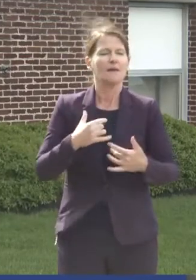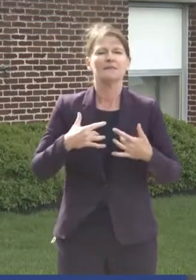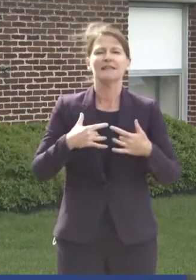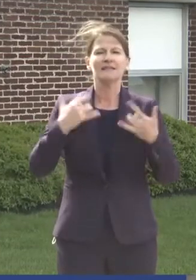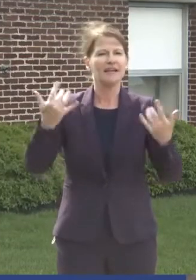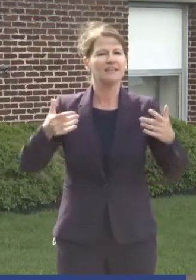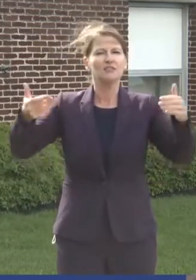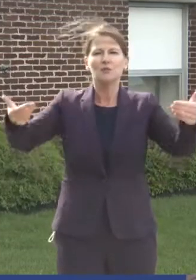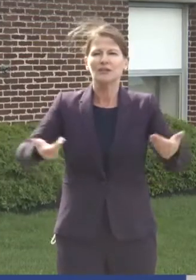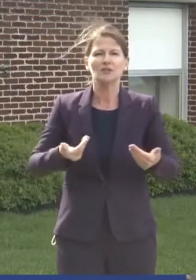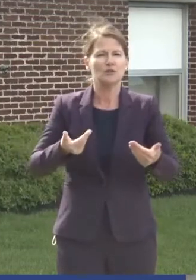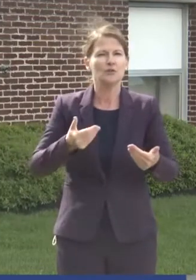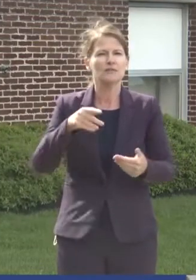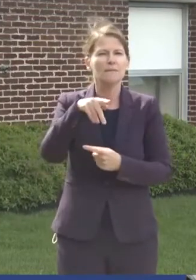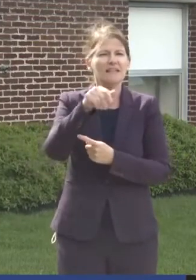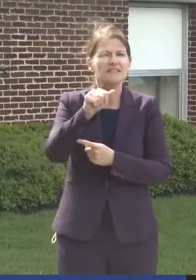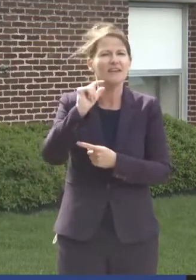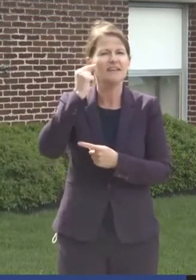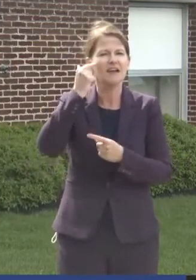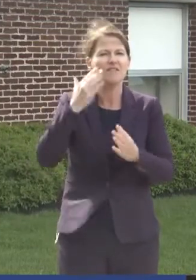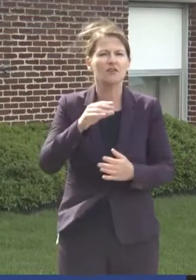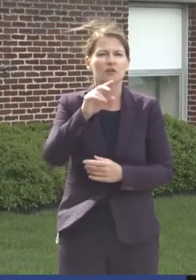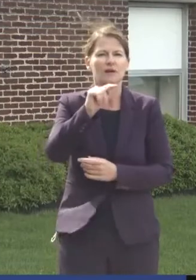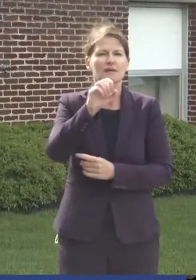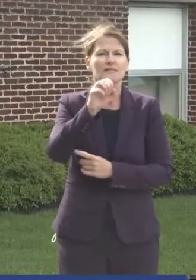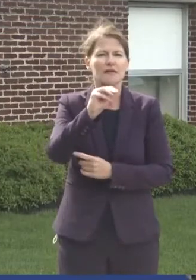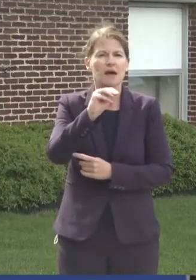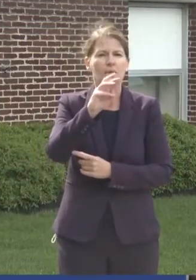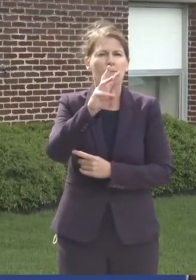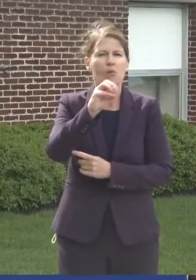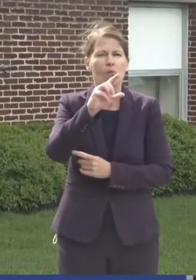delighted to introduce Pennsylvania Governor Tom Wolf.